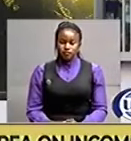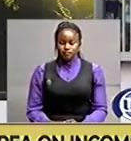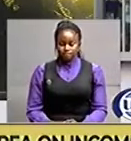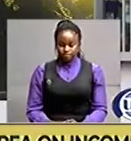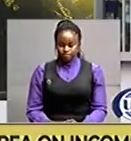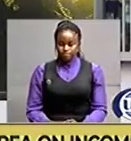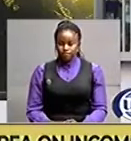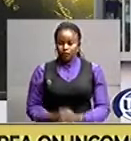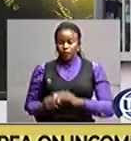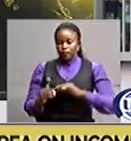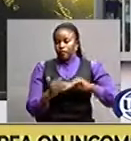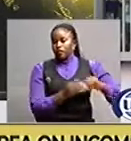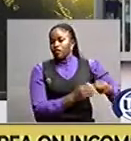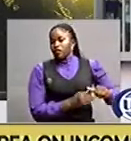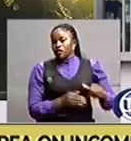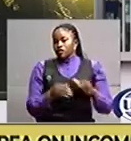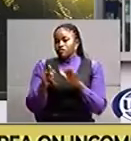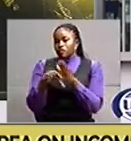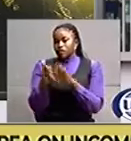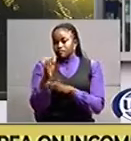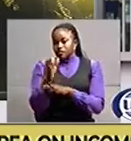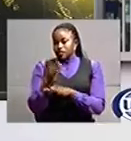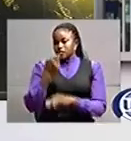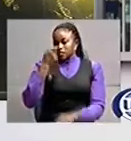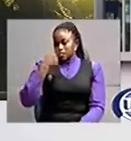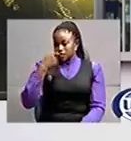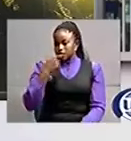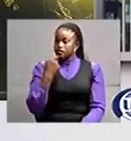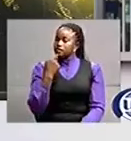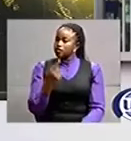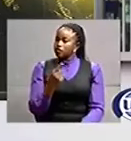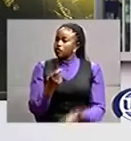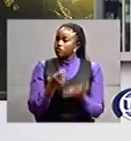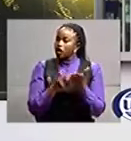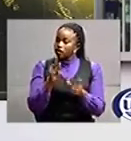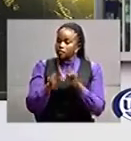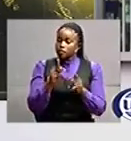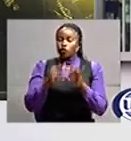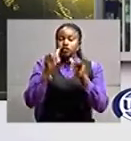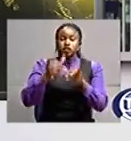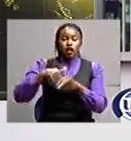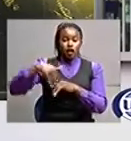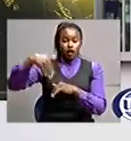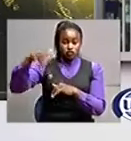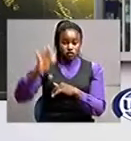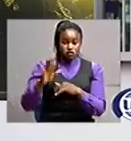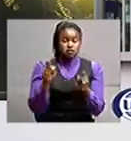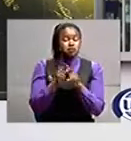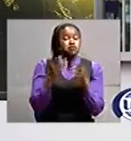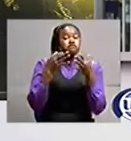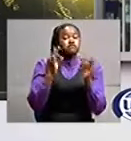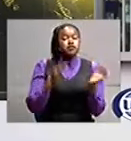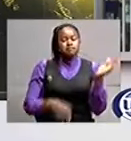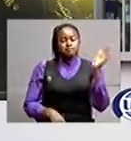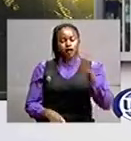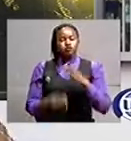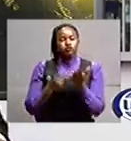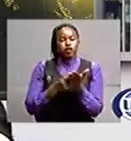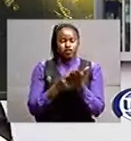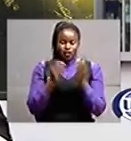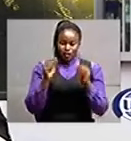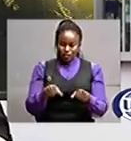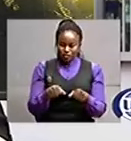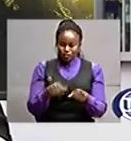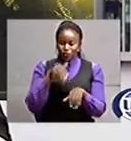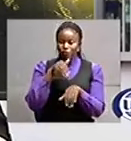now the prime minister dr harkana gonda says ugandans living in exile are free to return to their country the premier made the